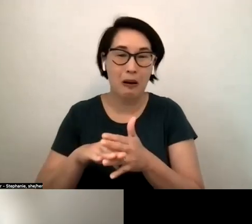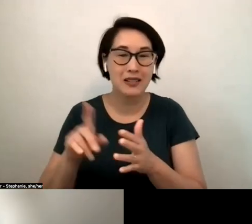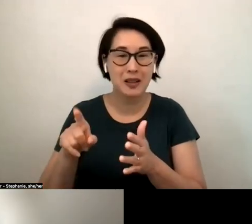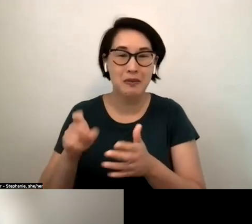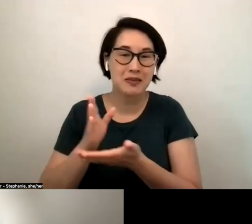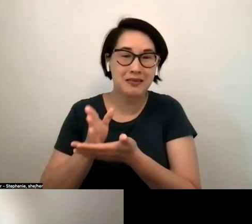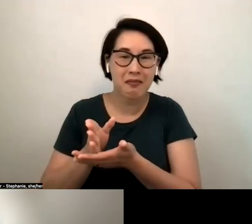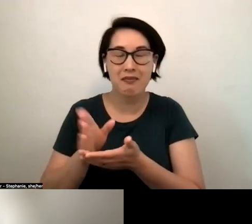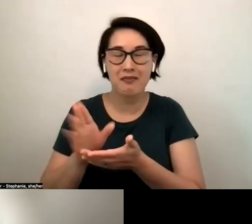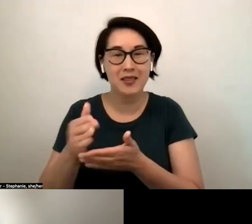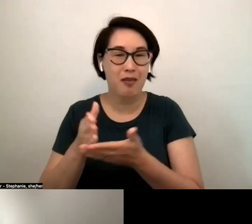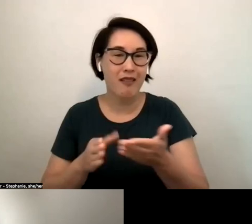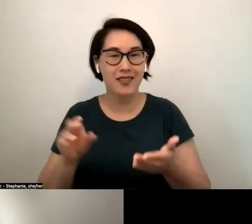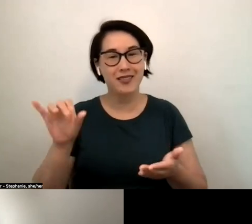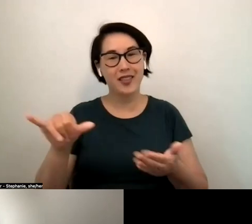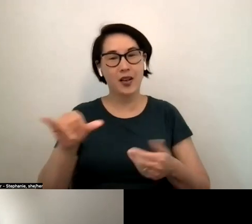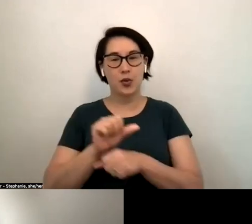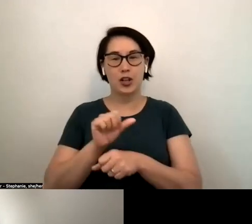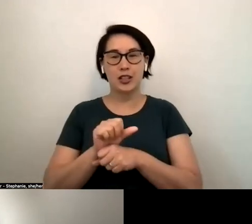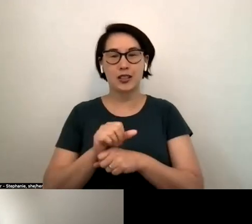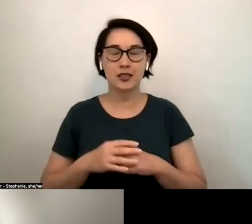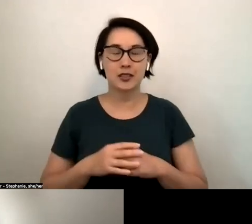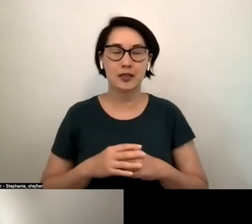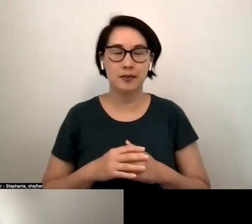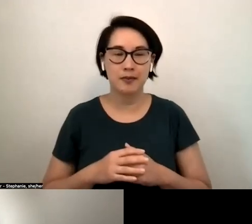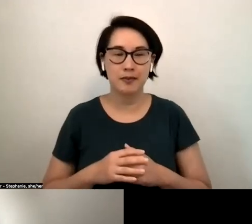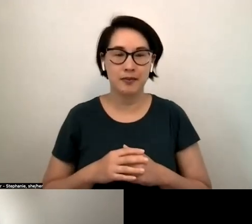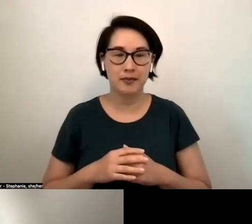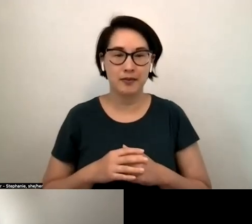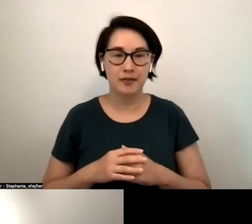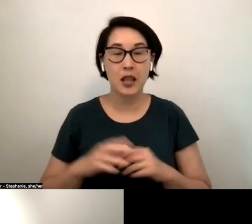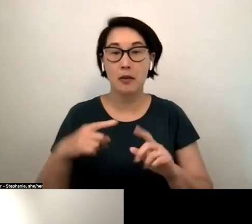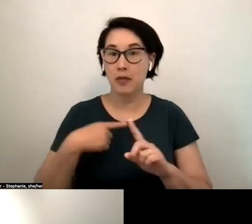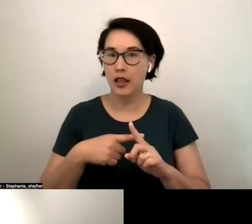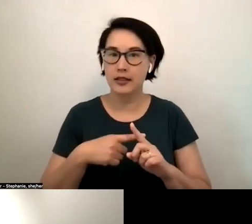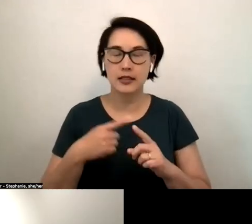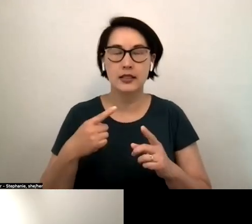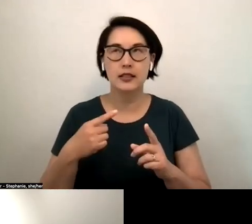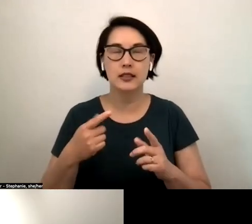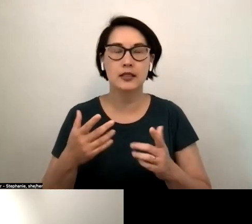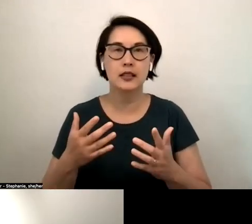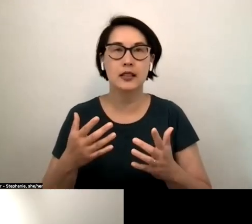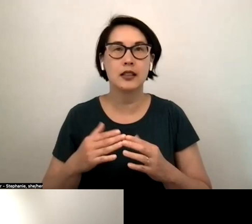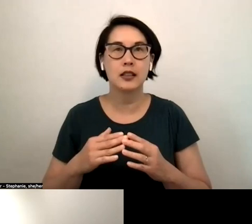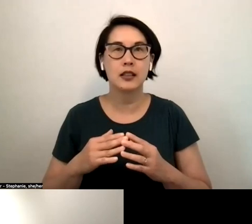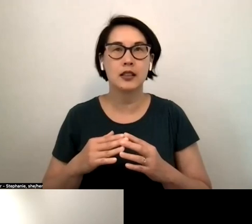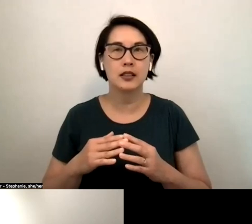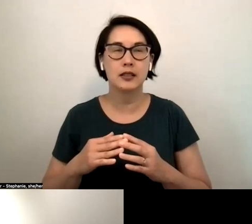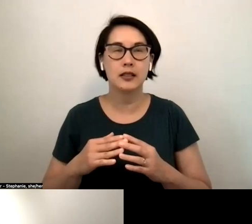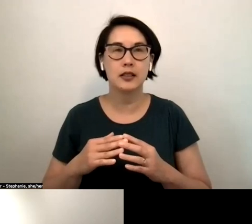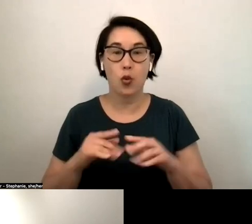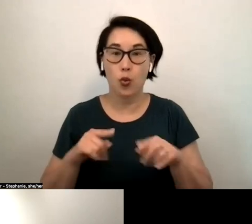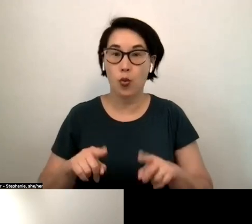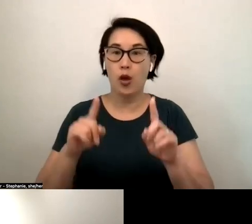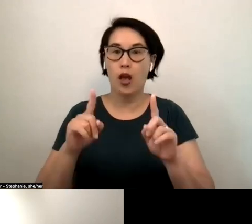that's that's one thing that comes to mind uh and also yeah like uh kind of as we're